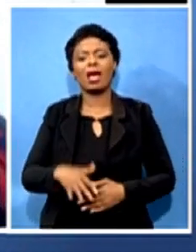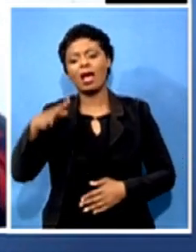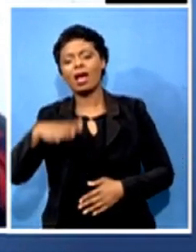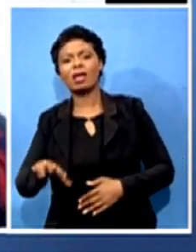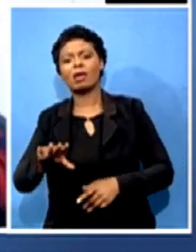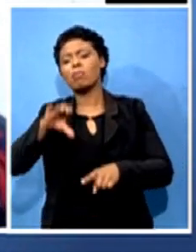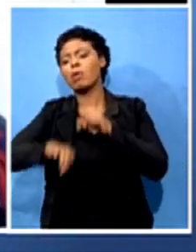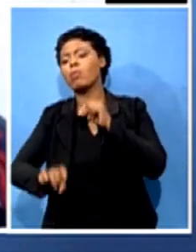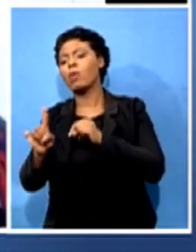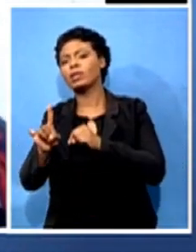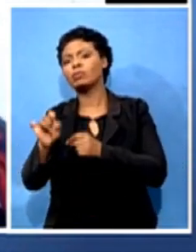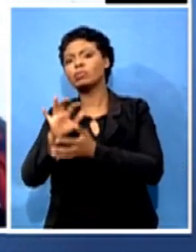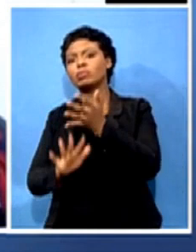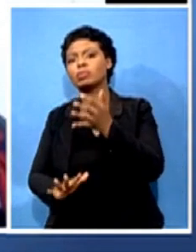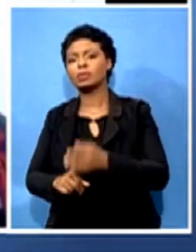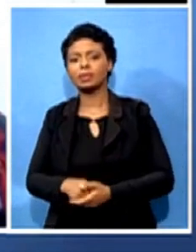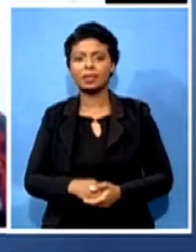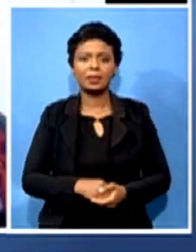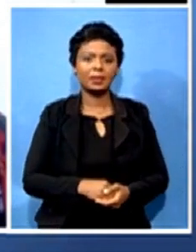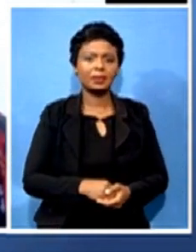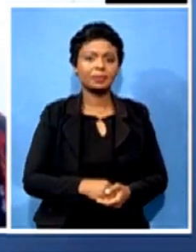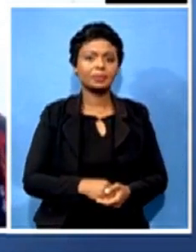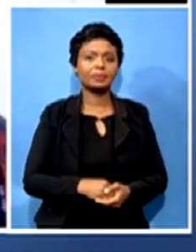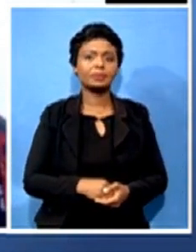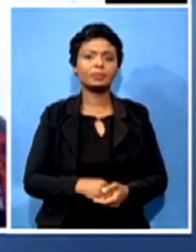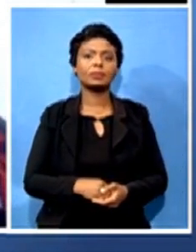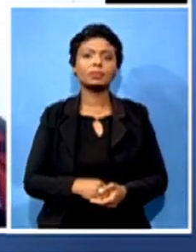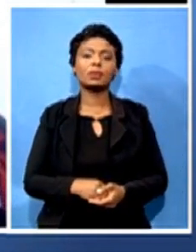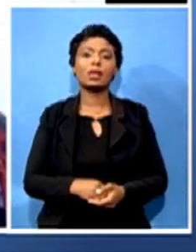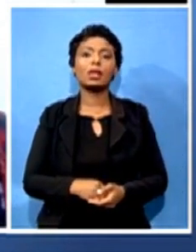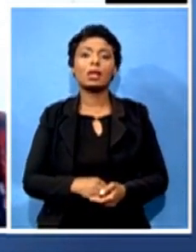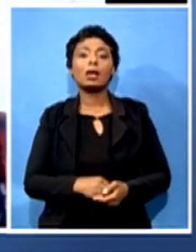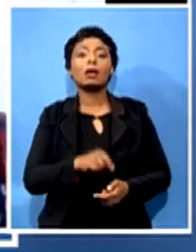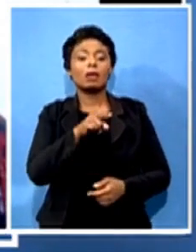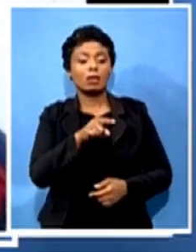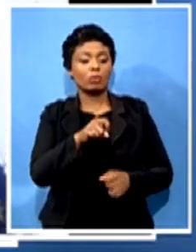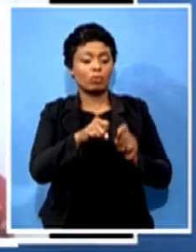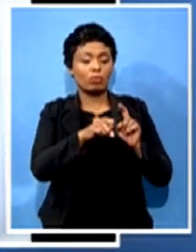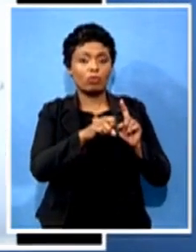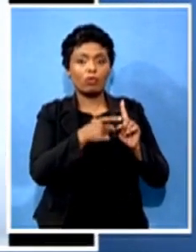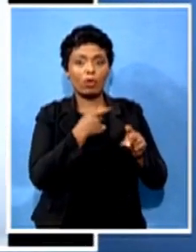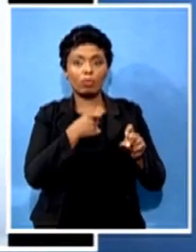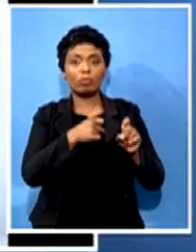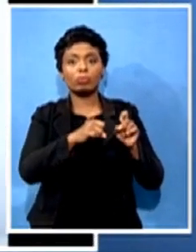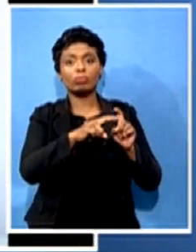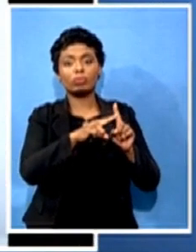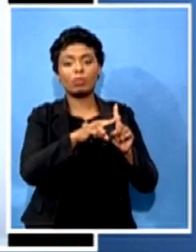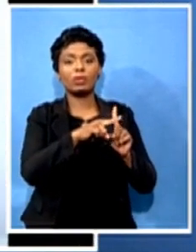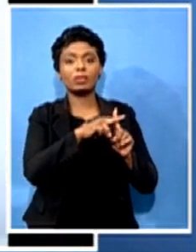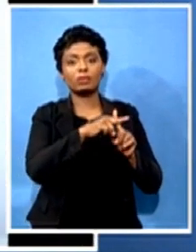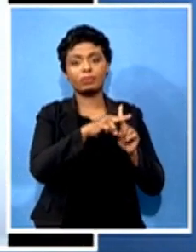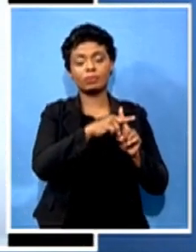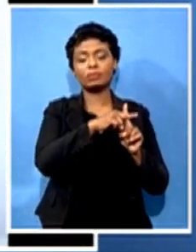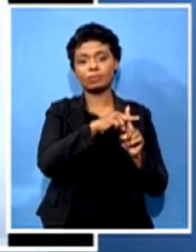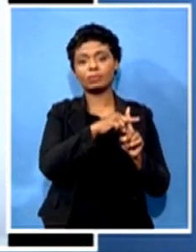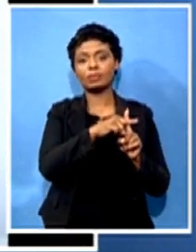So from a positive note, know, increasing, you know, domestic content in goods that are being bought by government amid some of, you know,